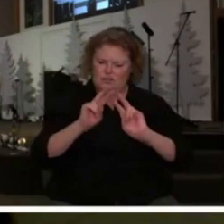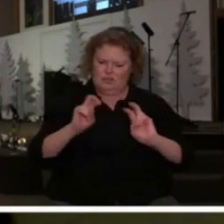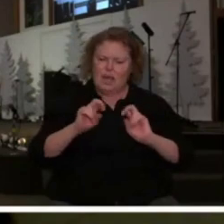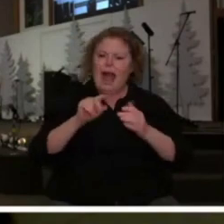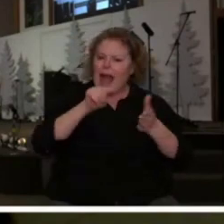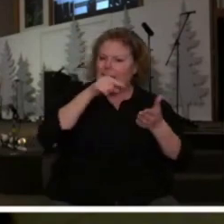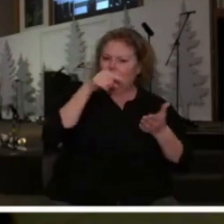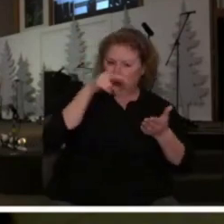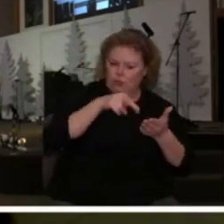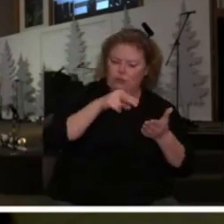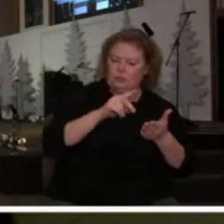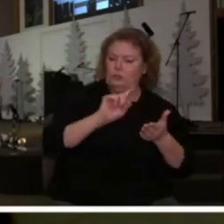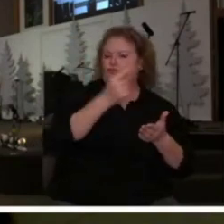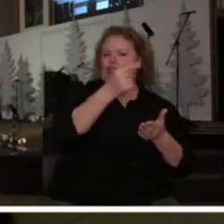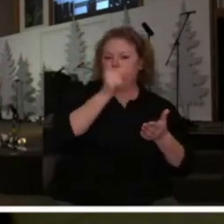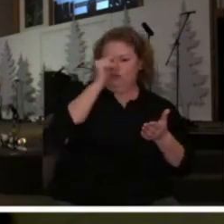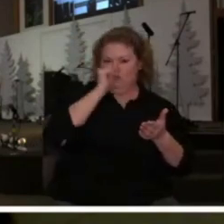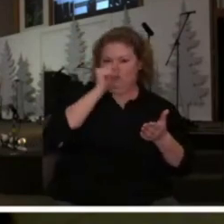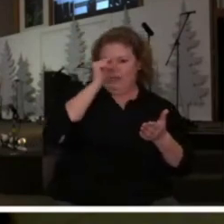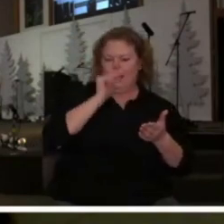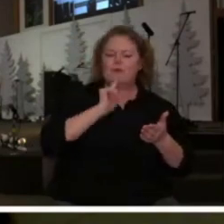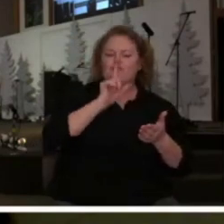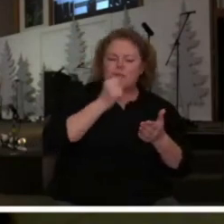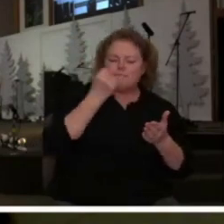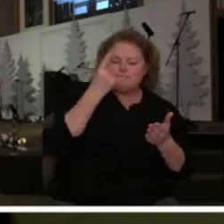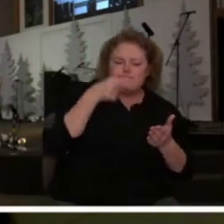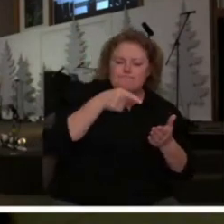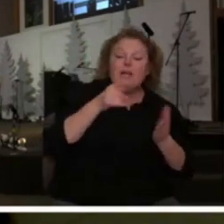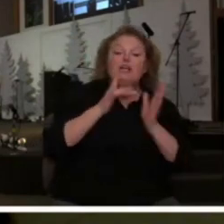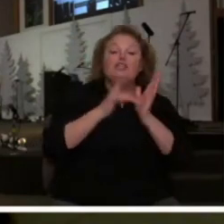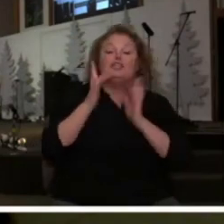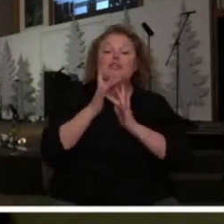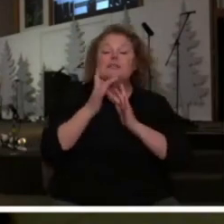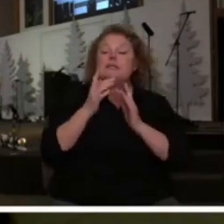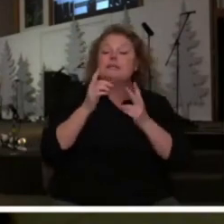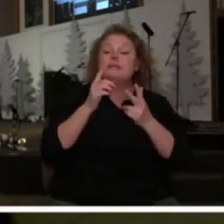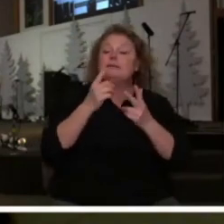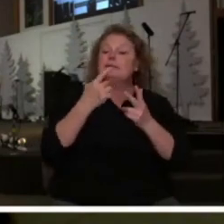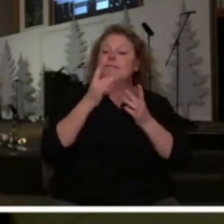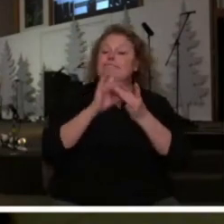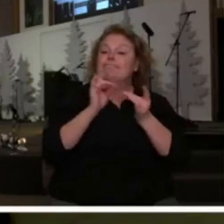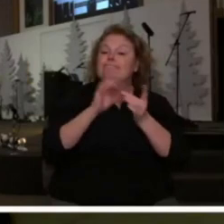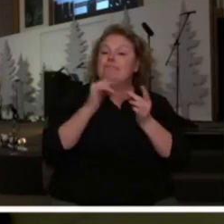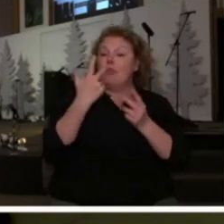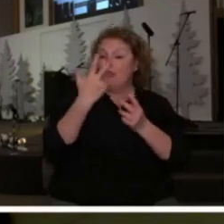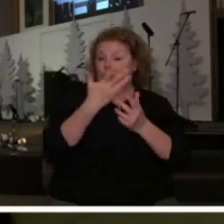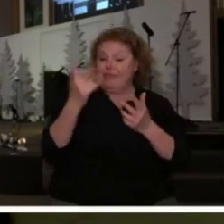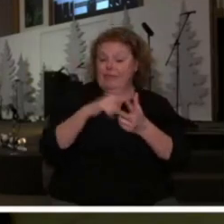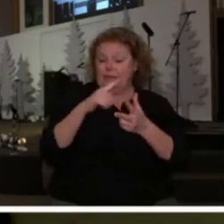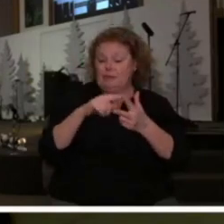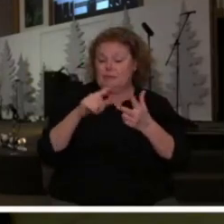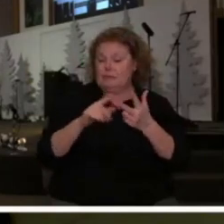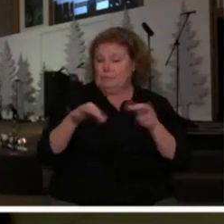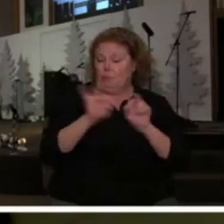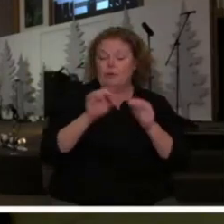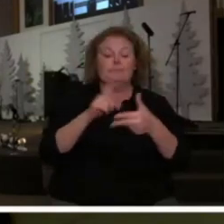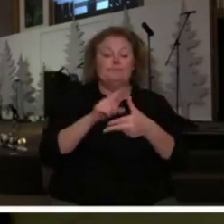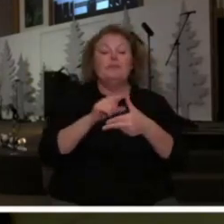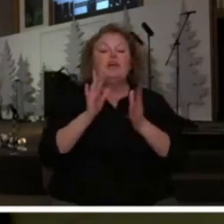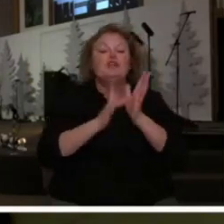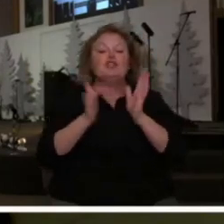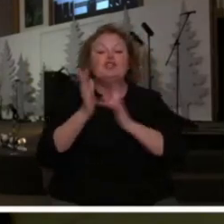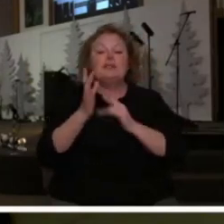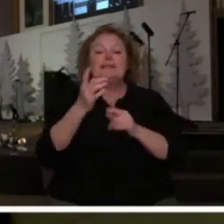because I wanted to understand it a little bit better and Jesus says three things about this particular incident that I think are important to us number one he says